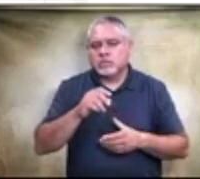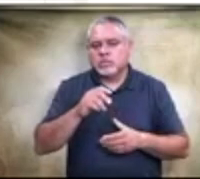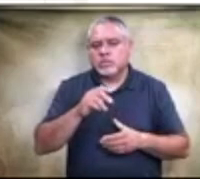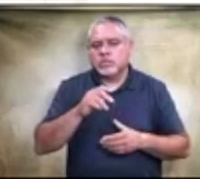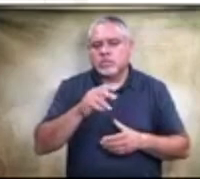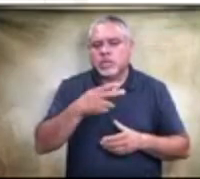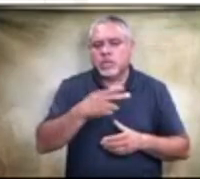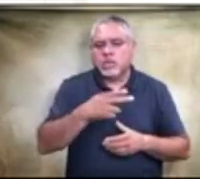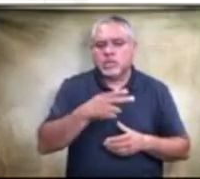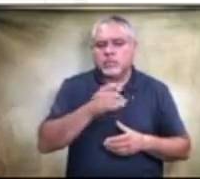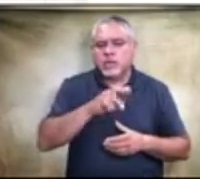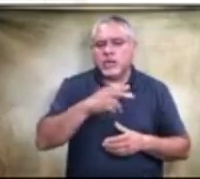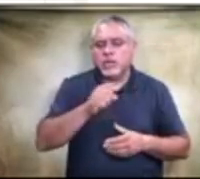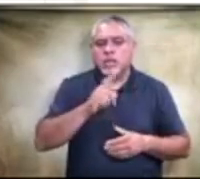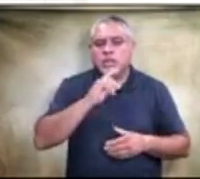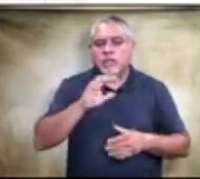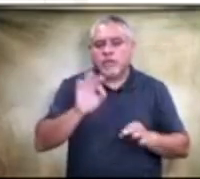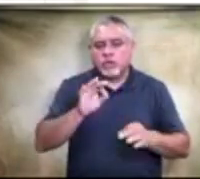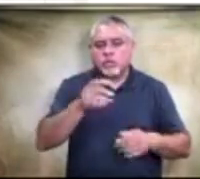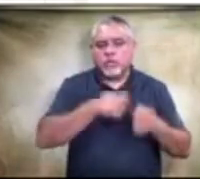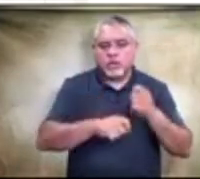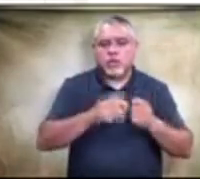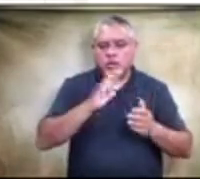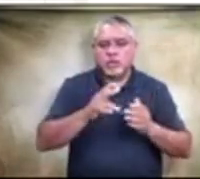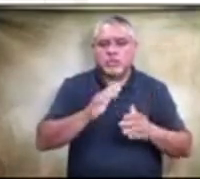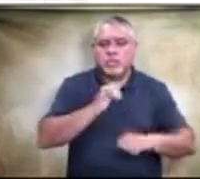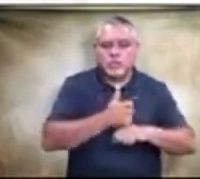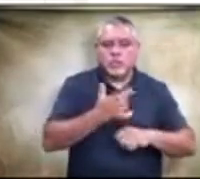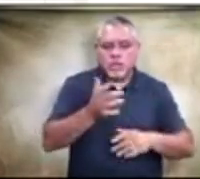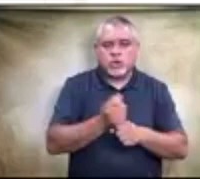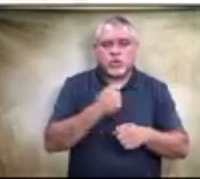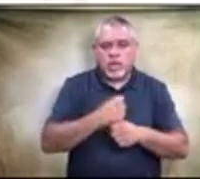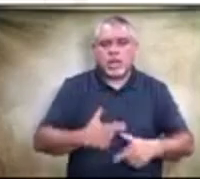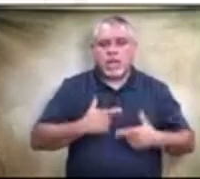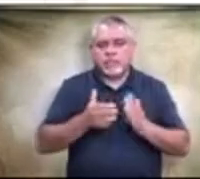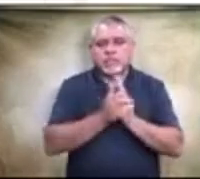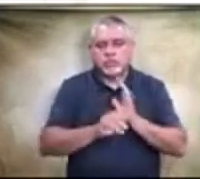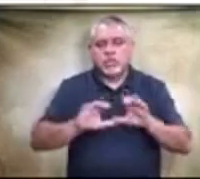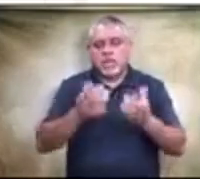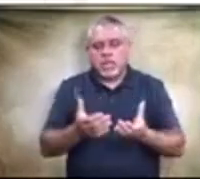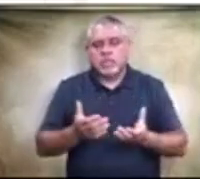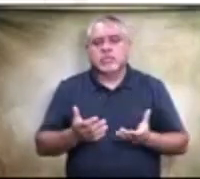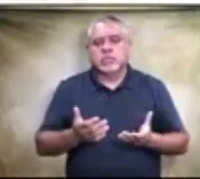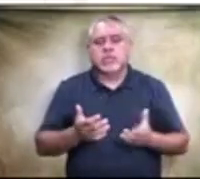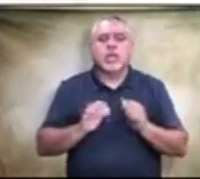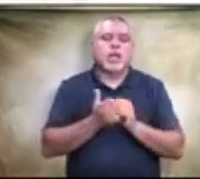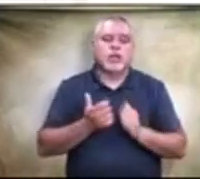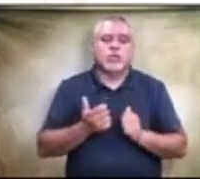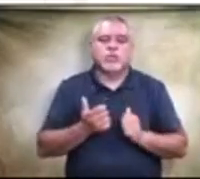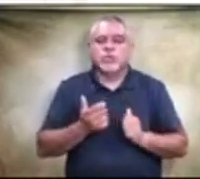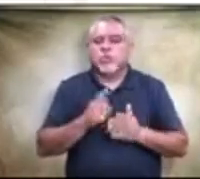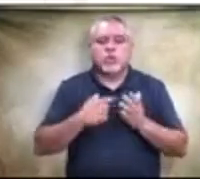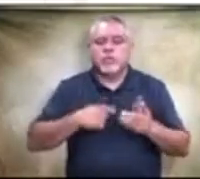already designated, will that create a life skill class? How is, how do, what did we figure out